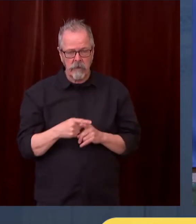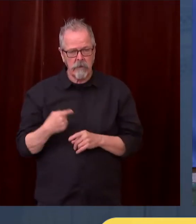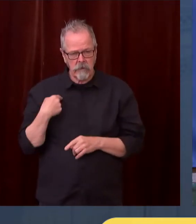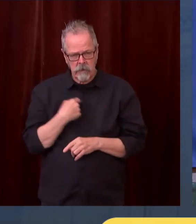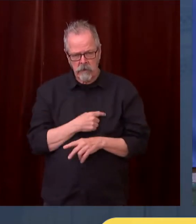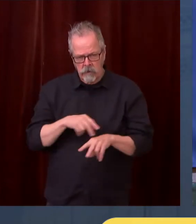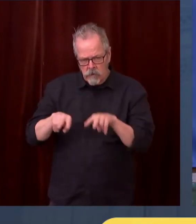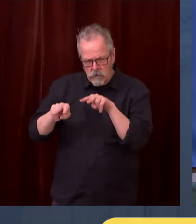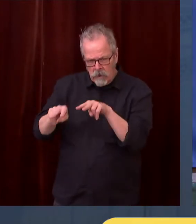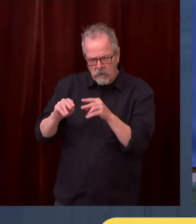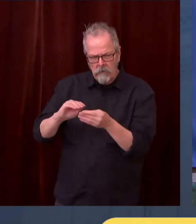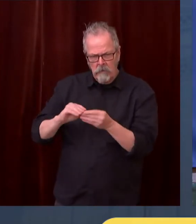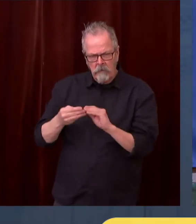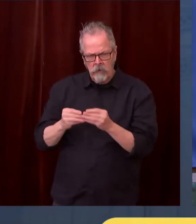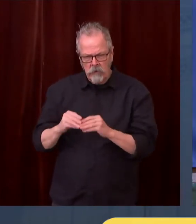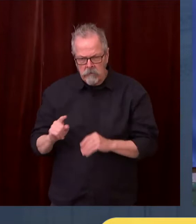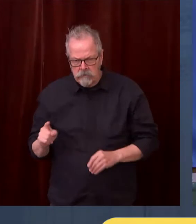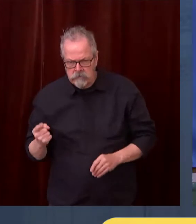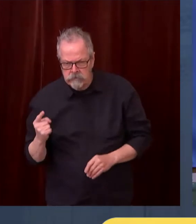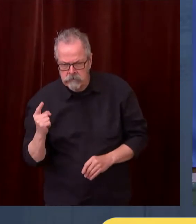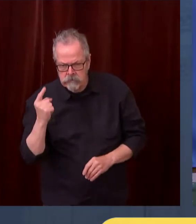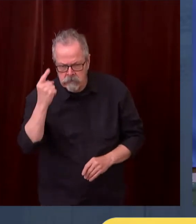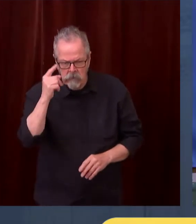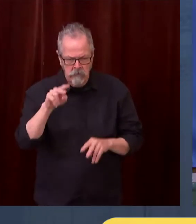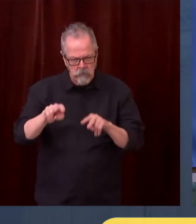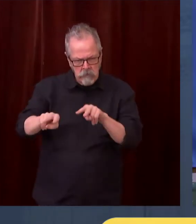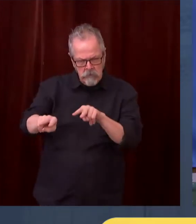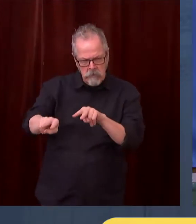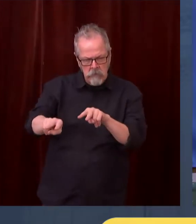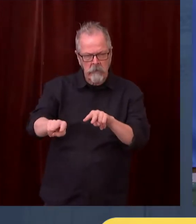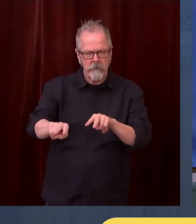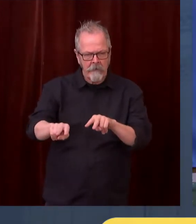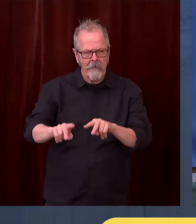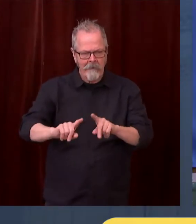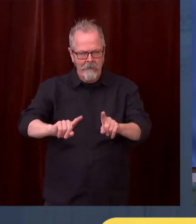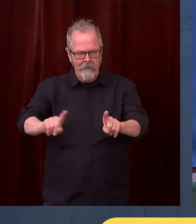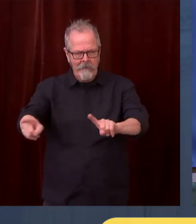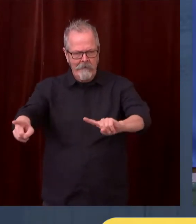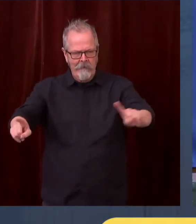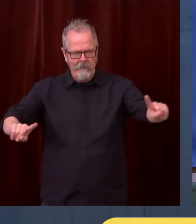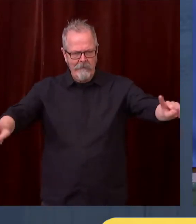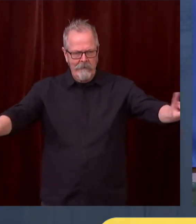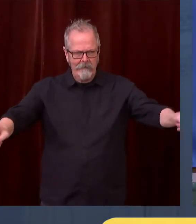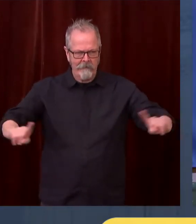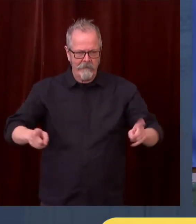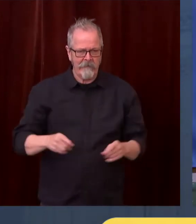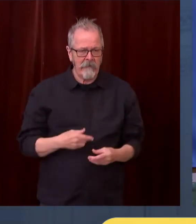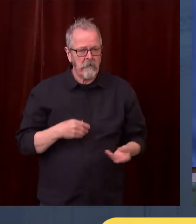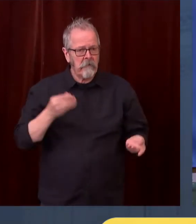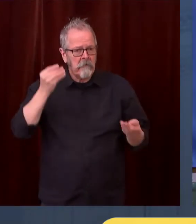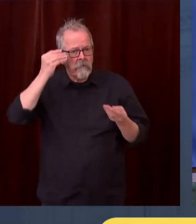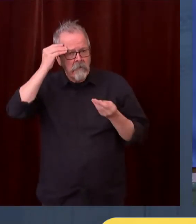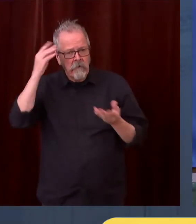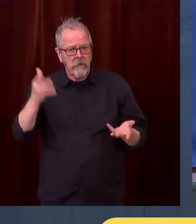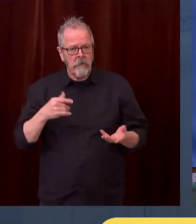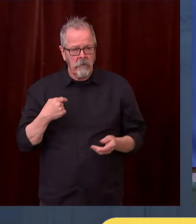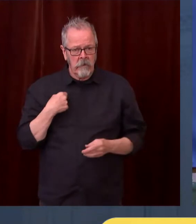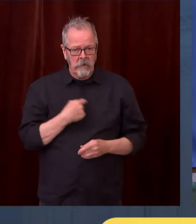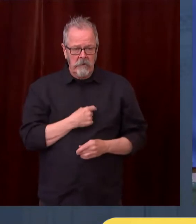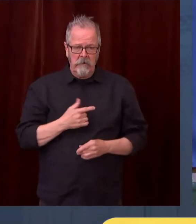Now, I do believe we think there is a possibility of having some really good things happen this summer in the state of Washington.